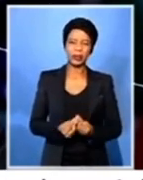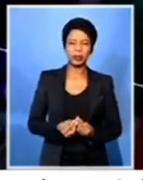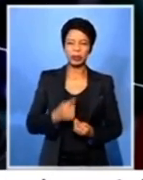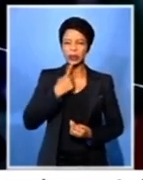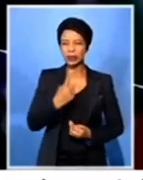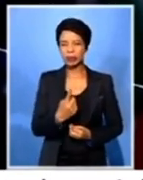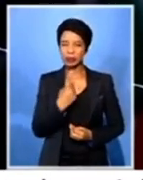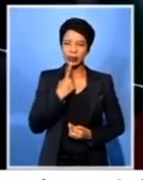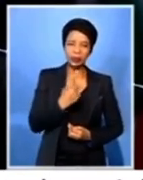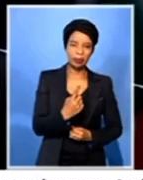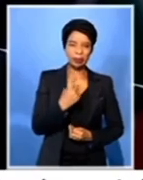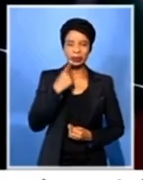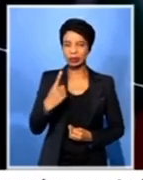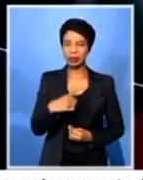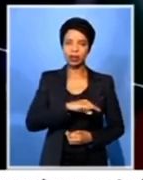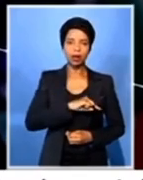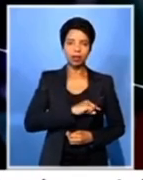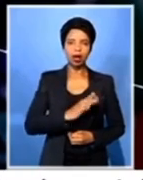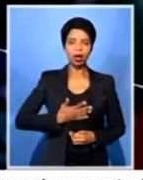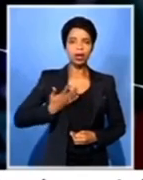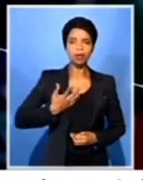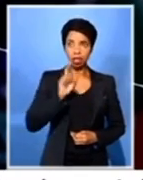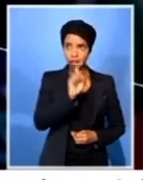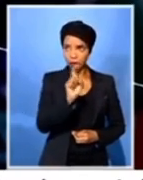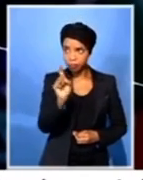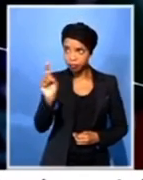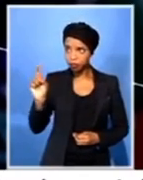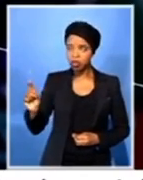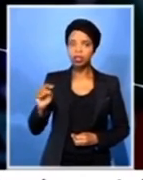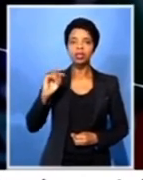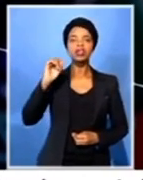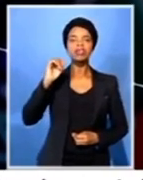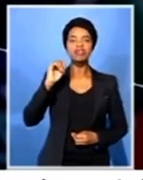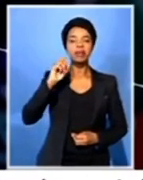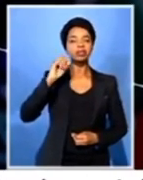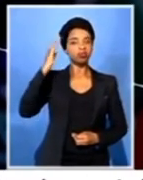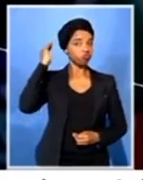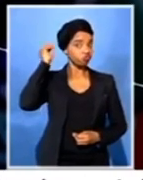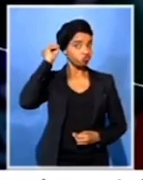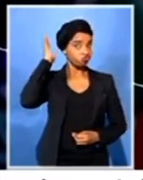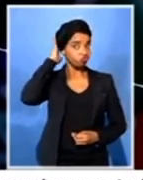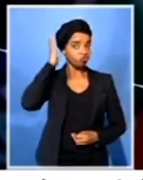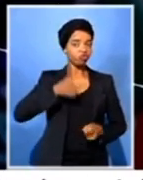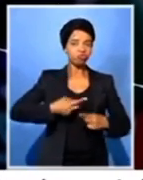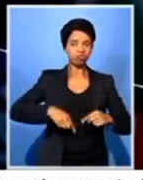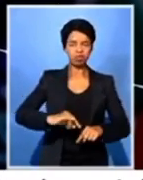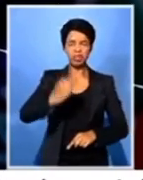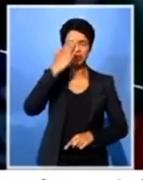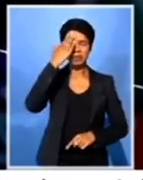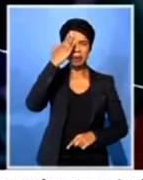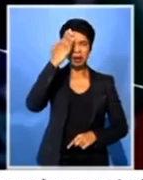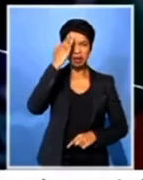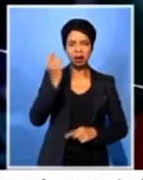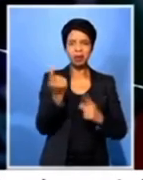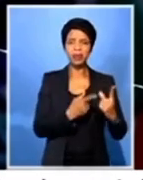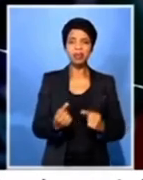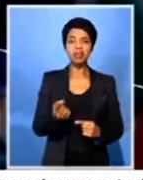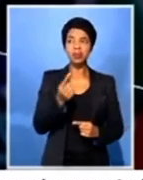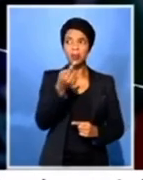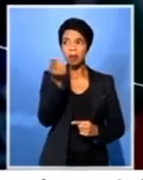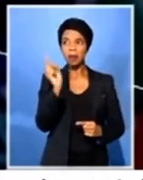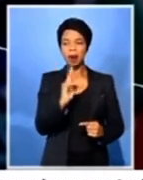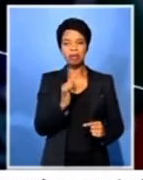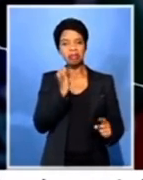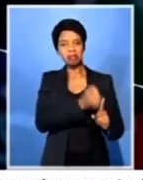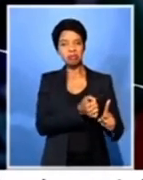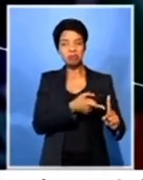just to make them aware that we know what they did to you. They must never think we've forgotten what they